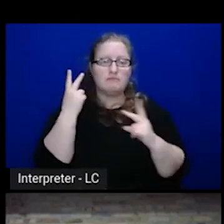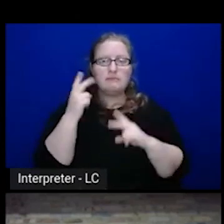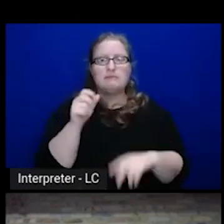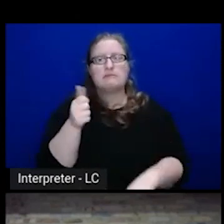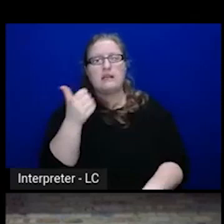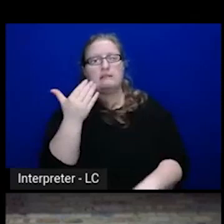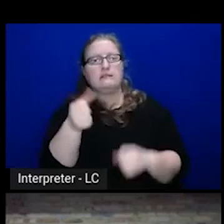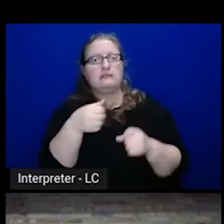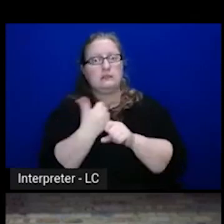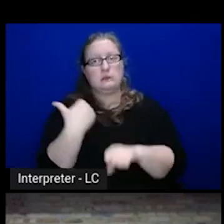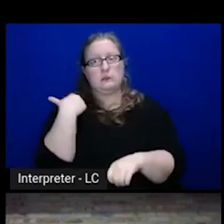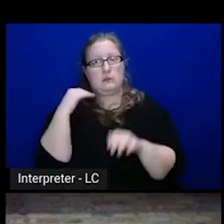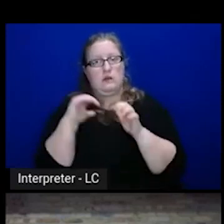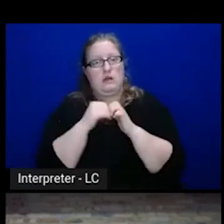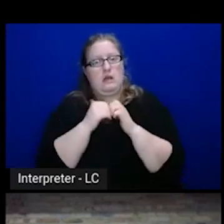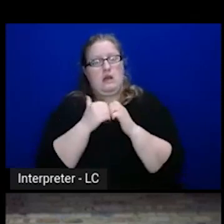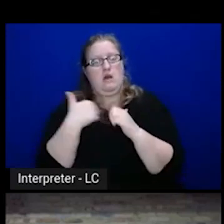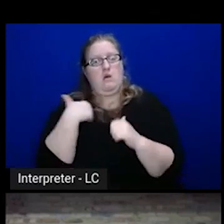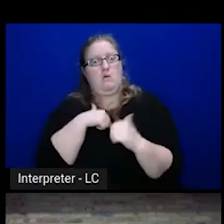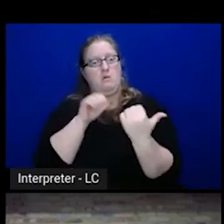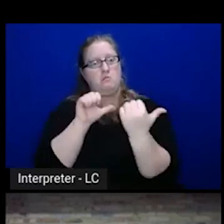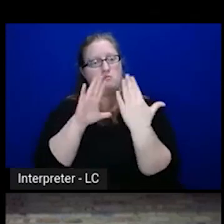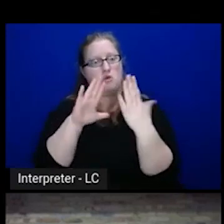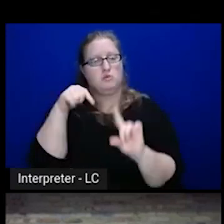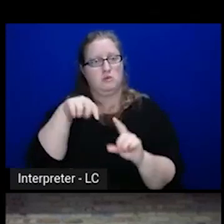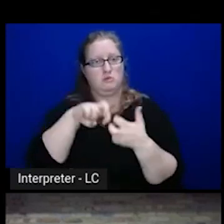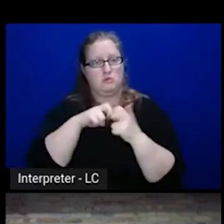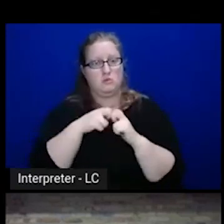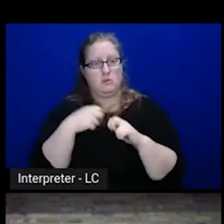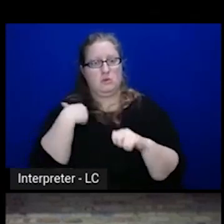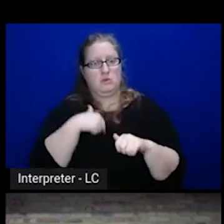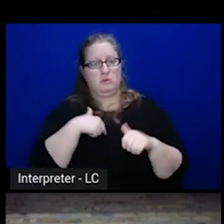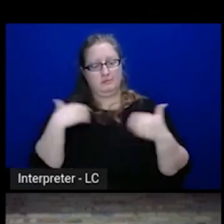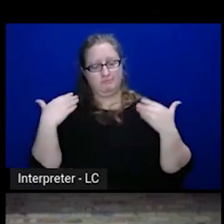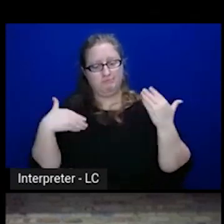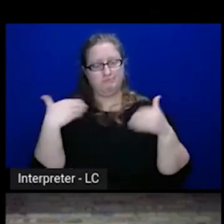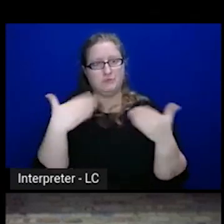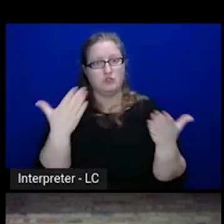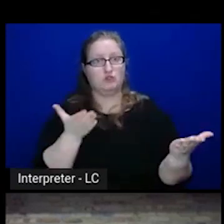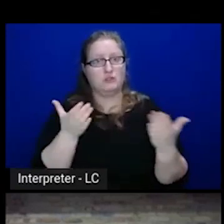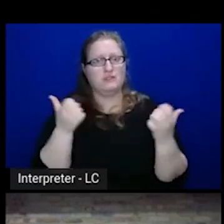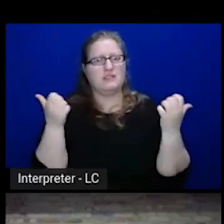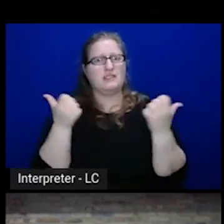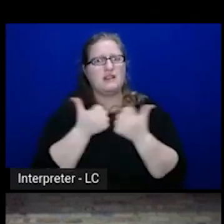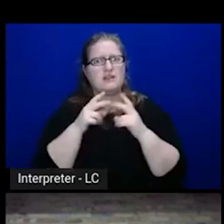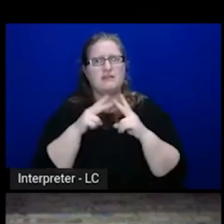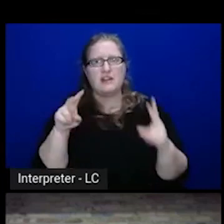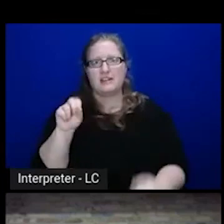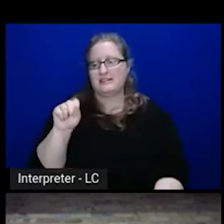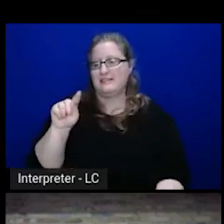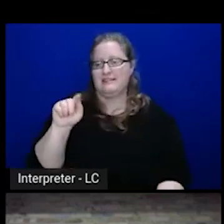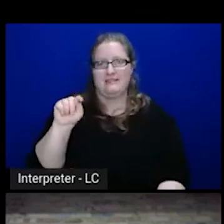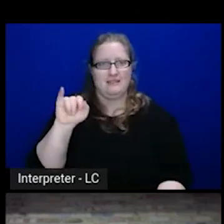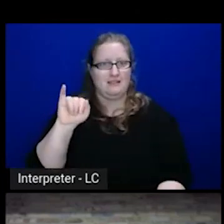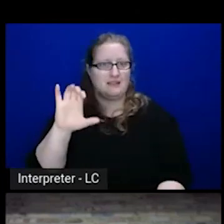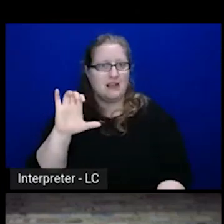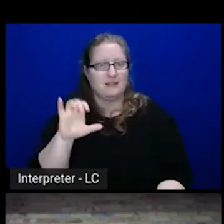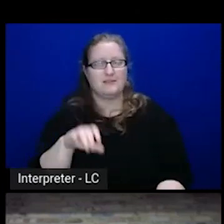ago and how we were approaching this problem when we were kind of rolling out services. Everything was very static. Everything was about the four walls.